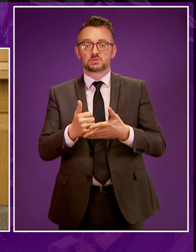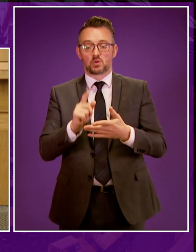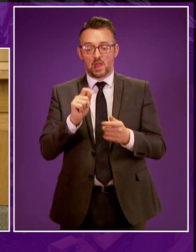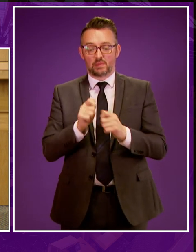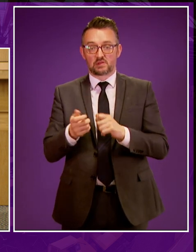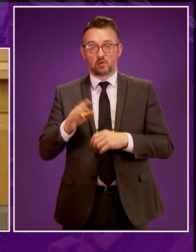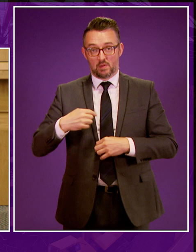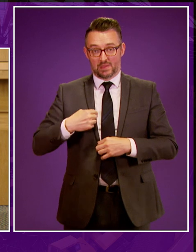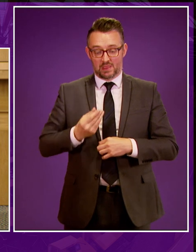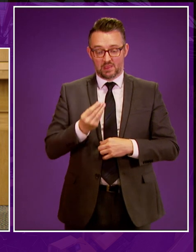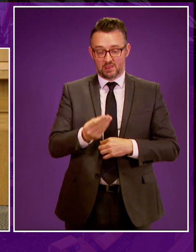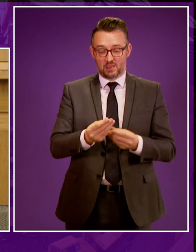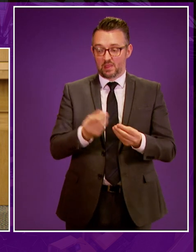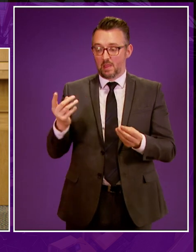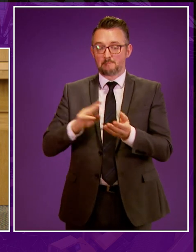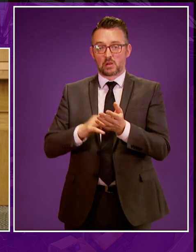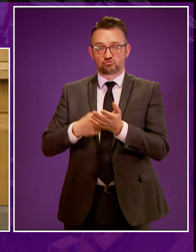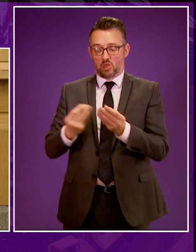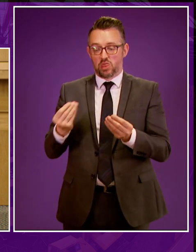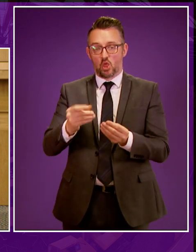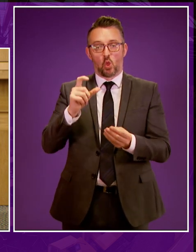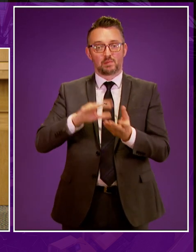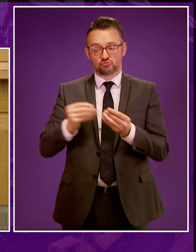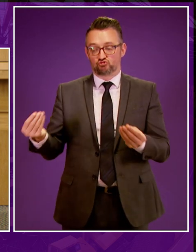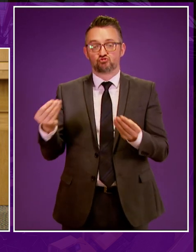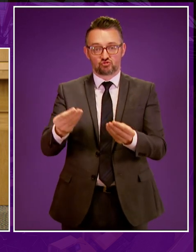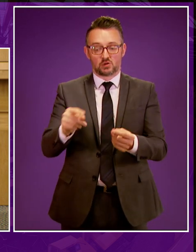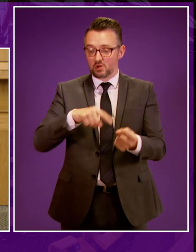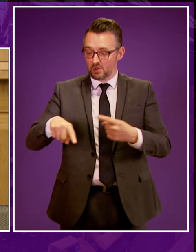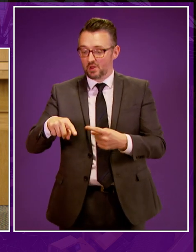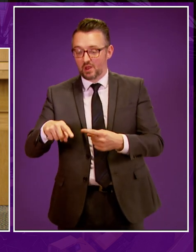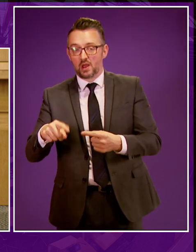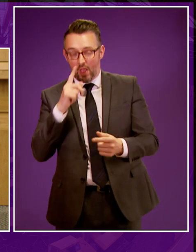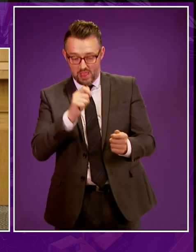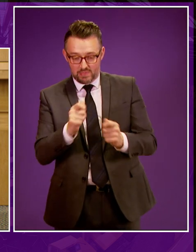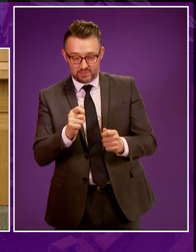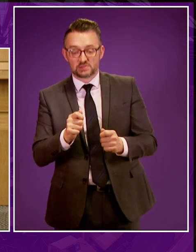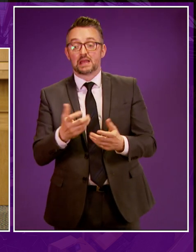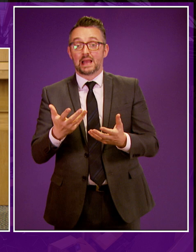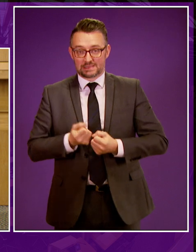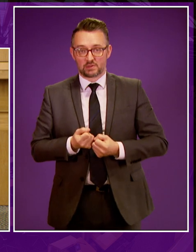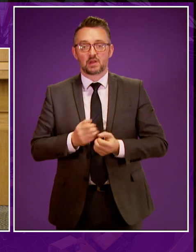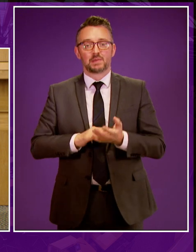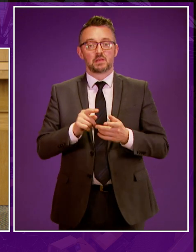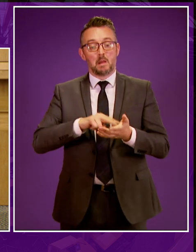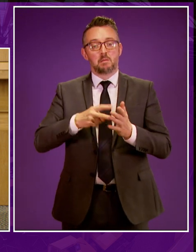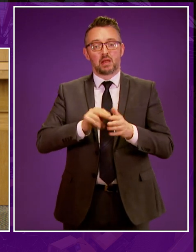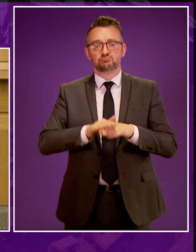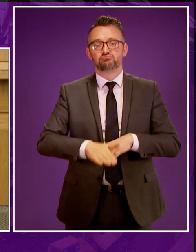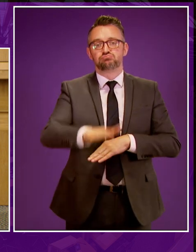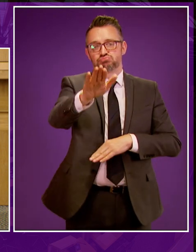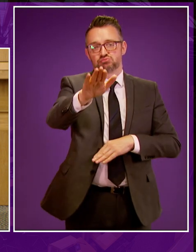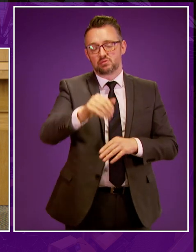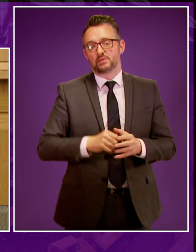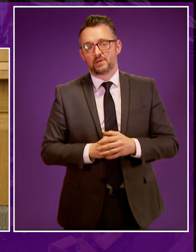myself, Claudia Beamish and Mark Ruskell. All I believe will help provide further confidence about the longer term robustness of the ban, while